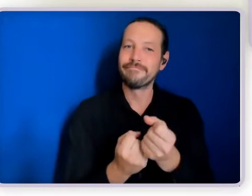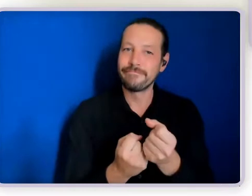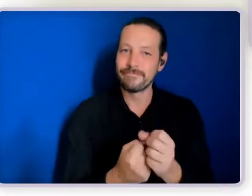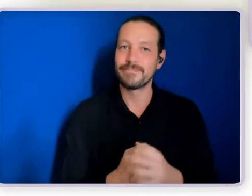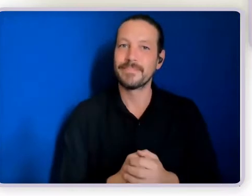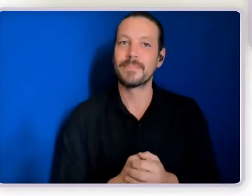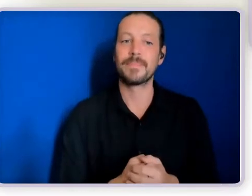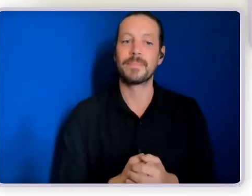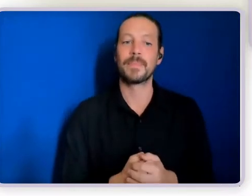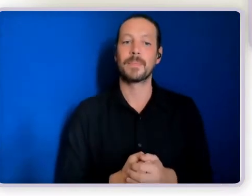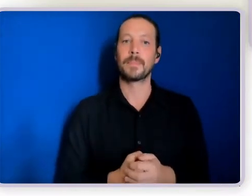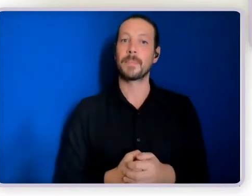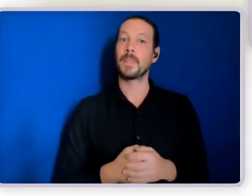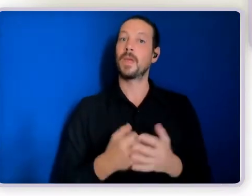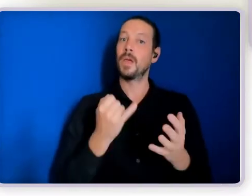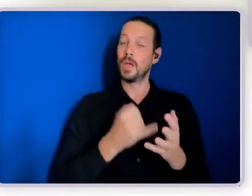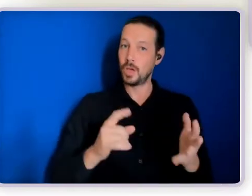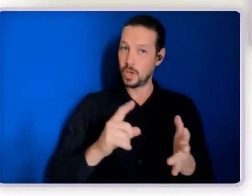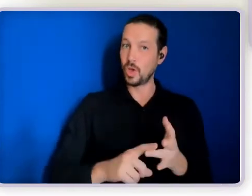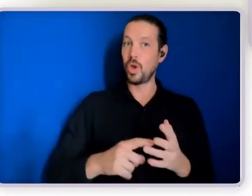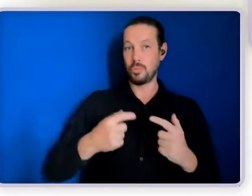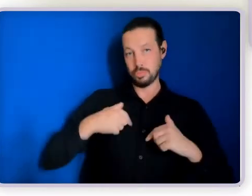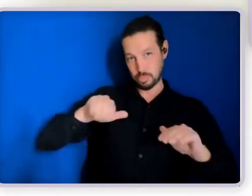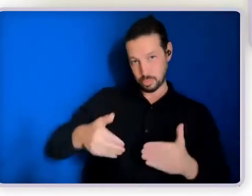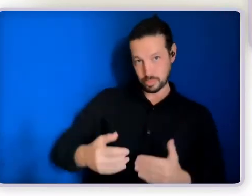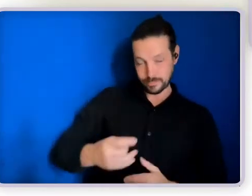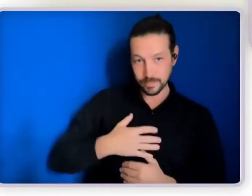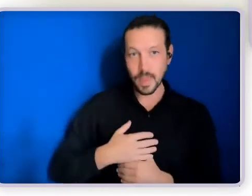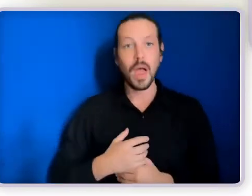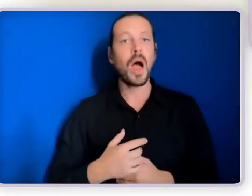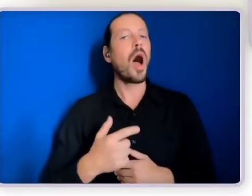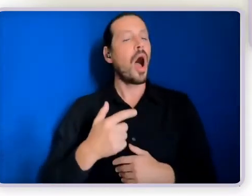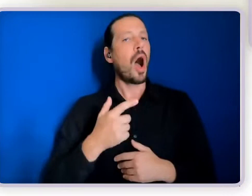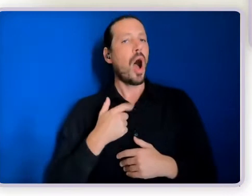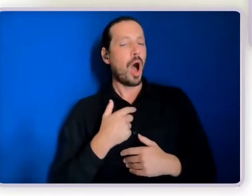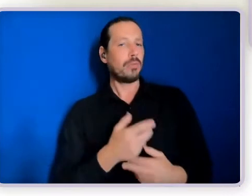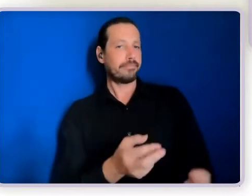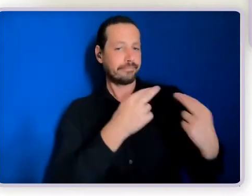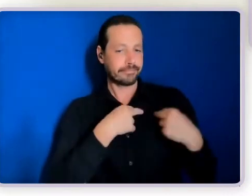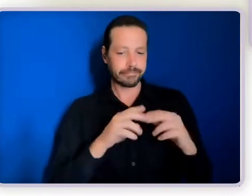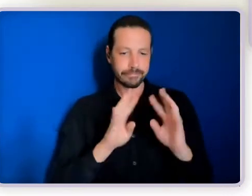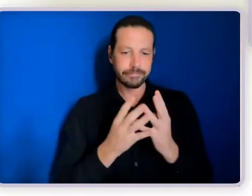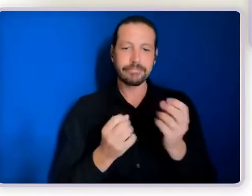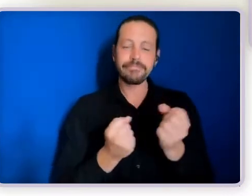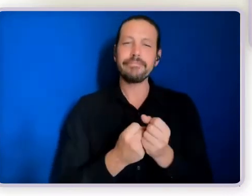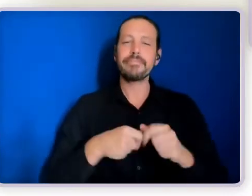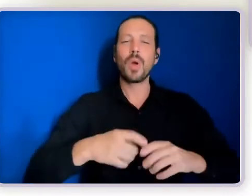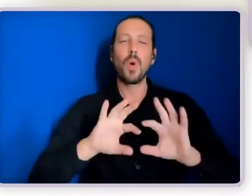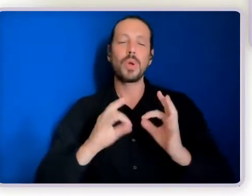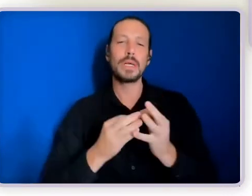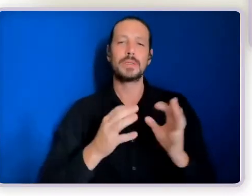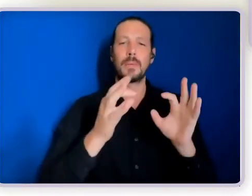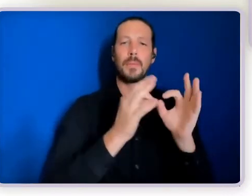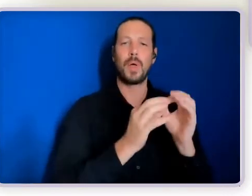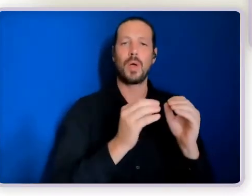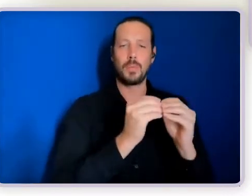way of introduction, I do head up the Circles of Support project here at Belonging Matters, which helps